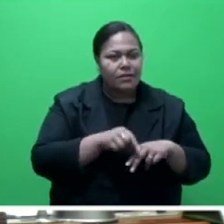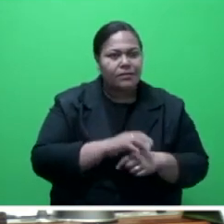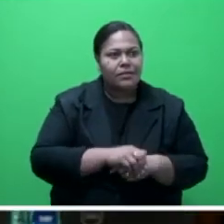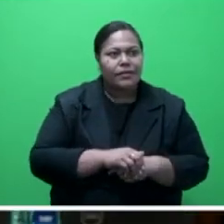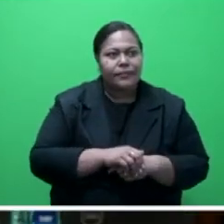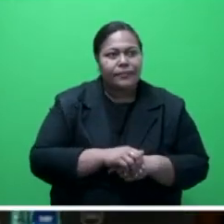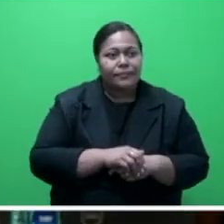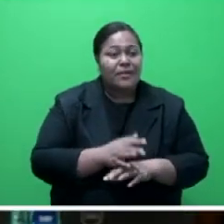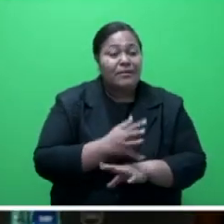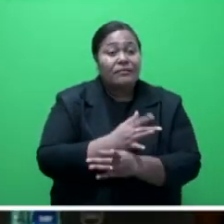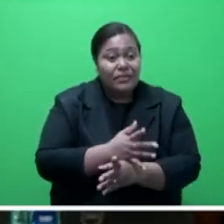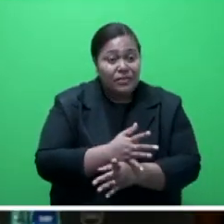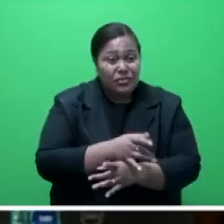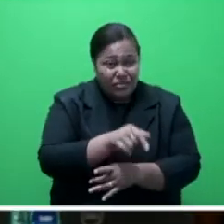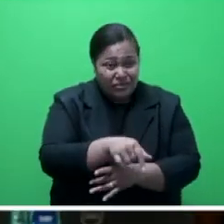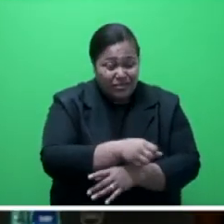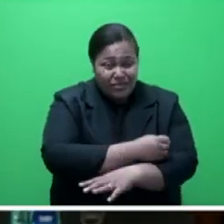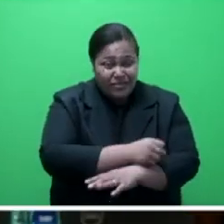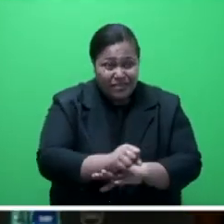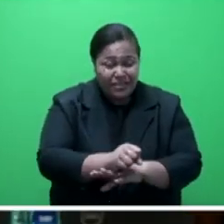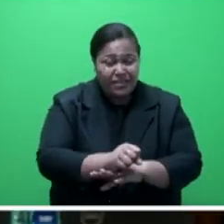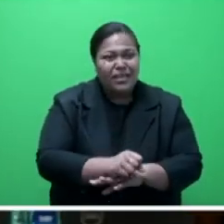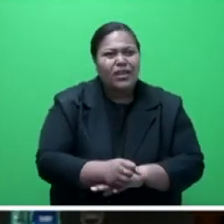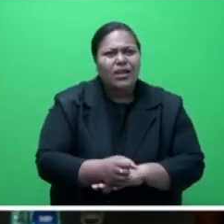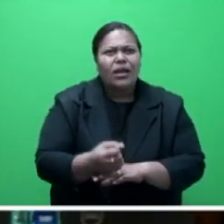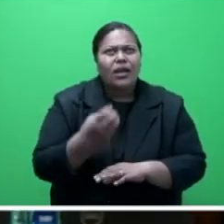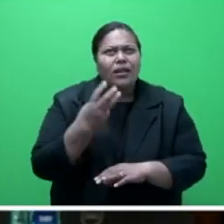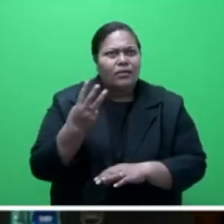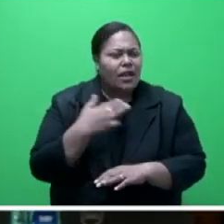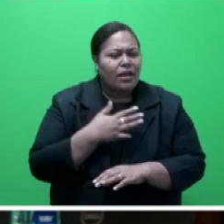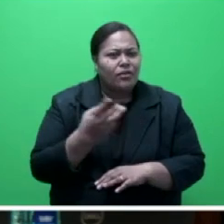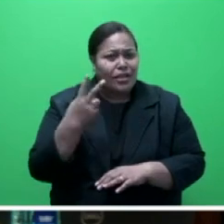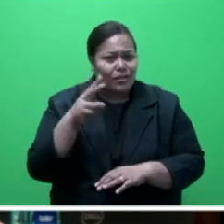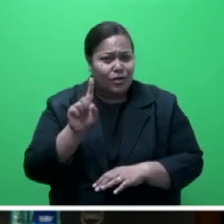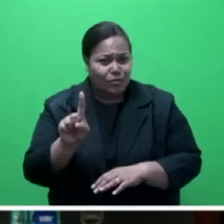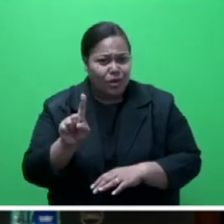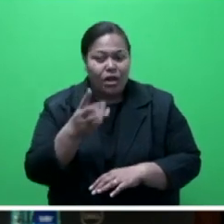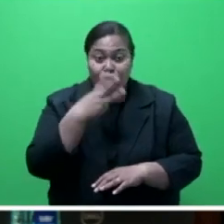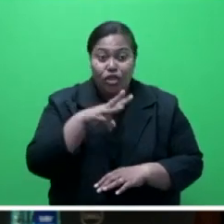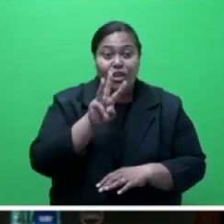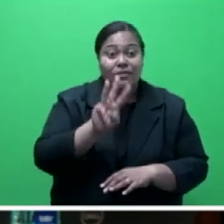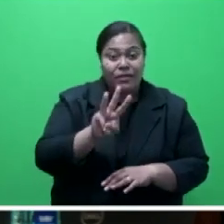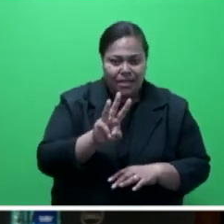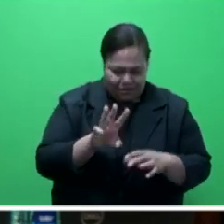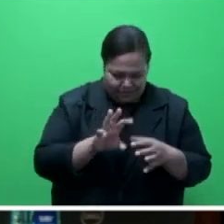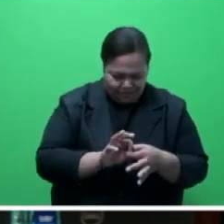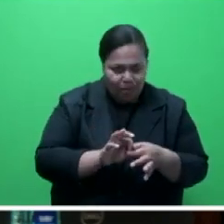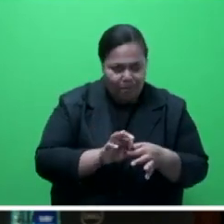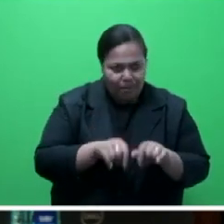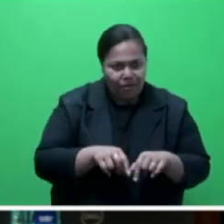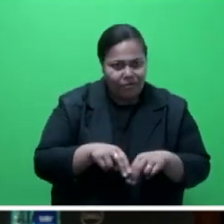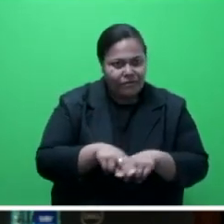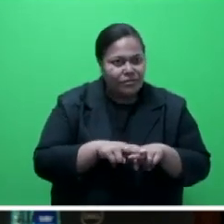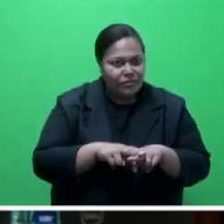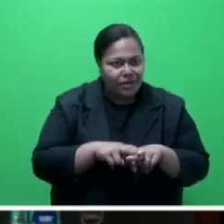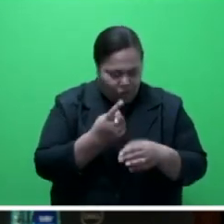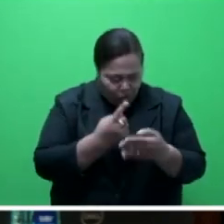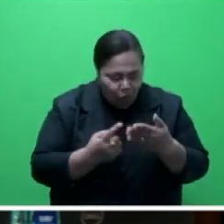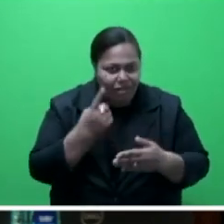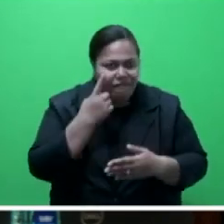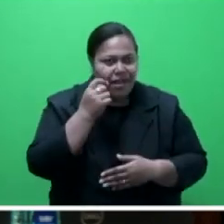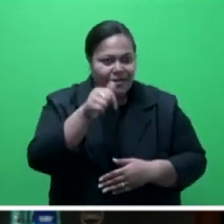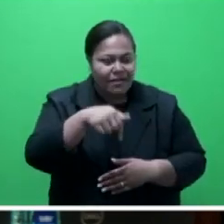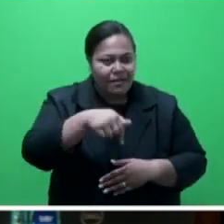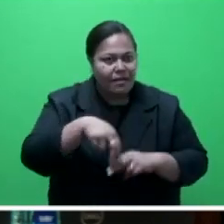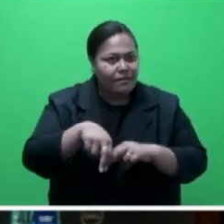fishes in Fiji, 33 are considered marine endemics. Mr Speaker said, it is evident from above that